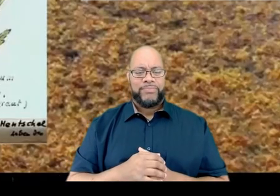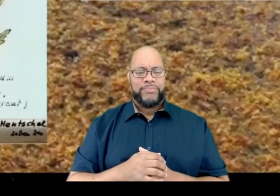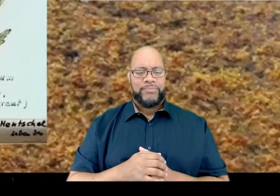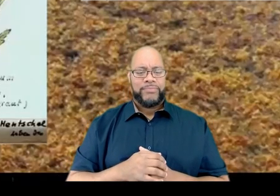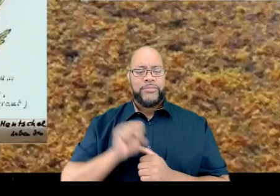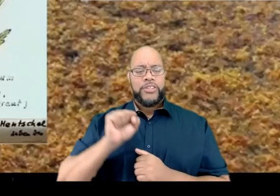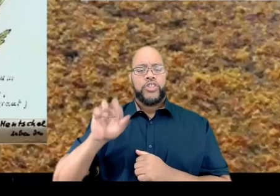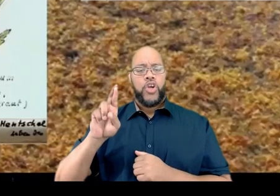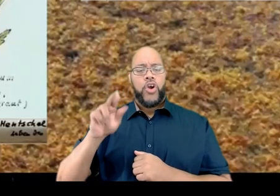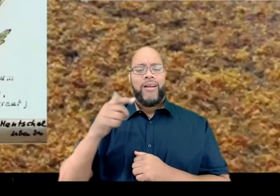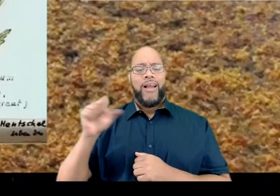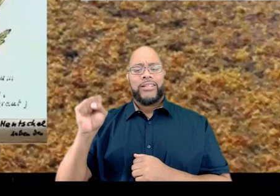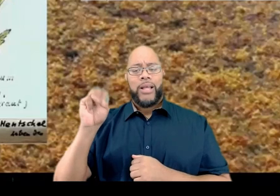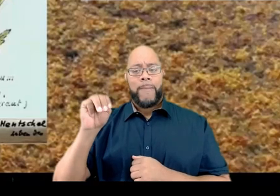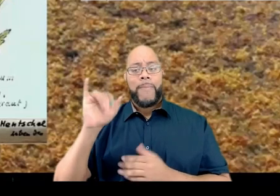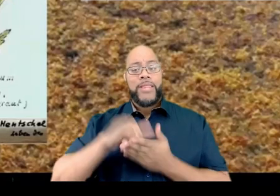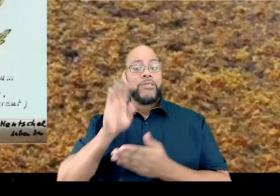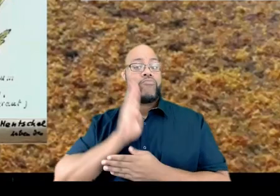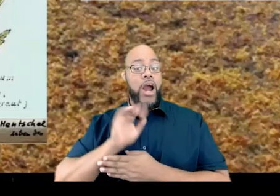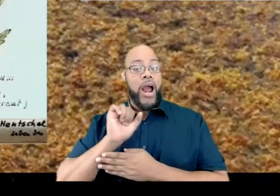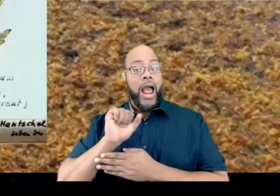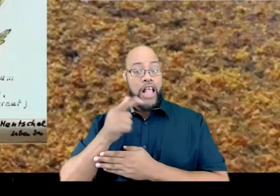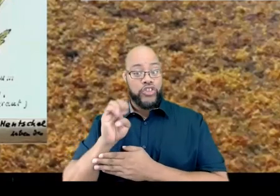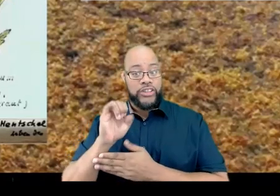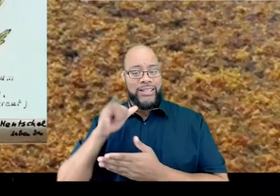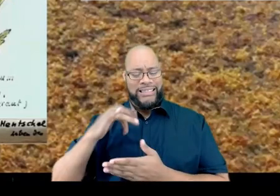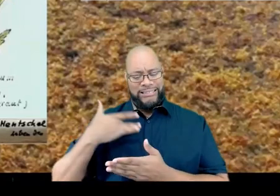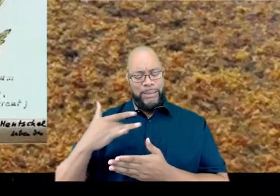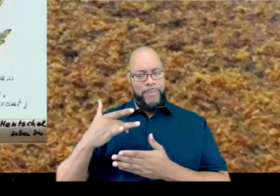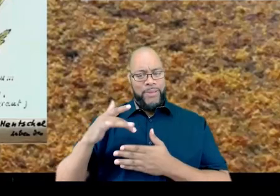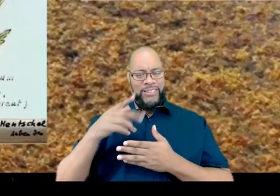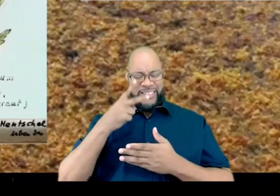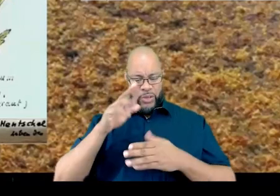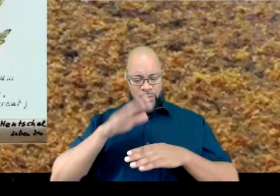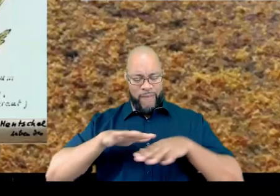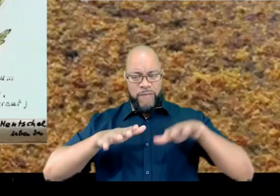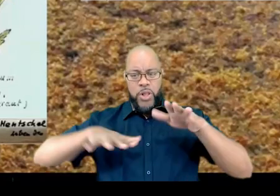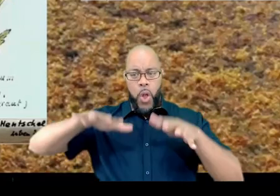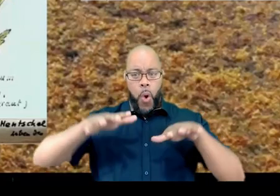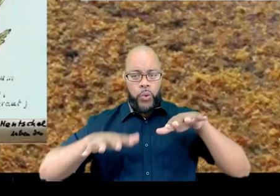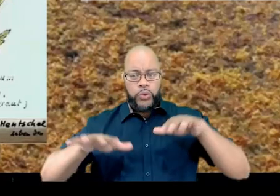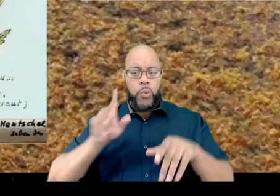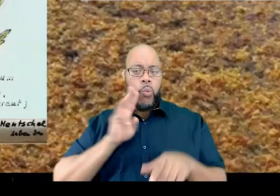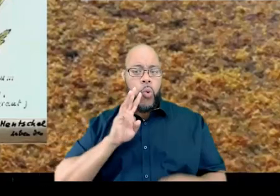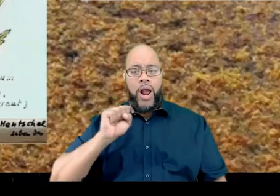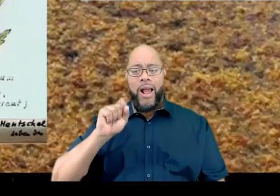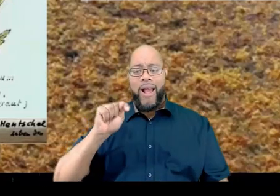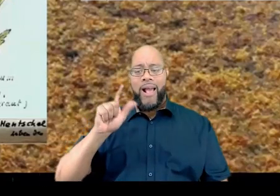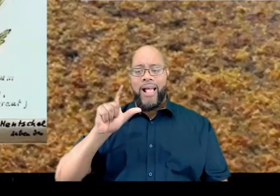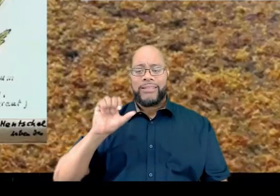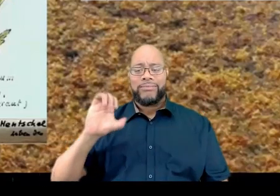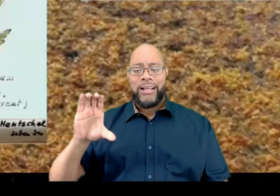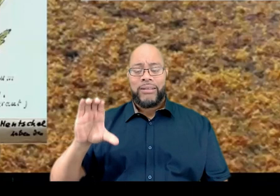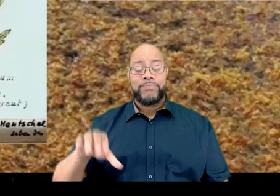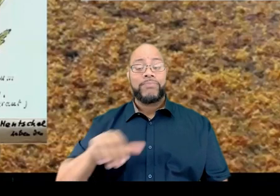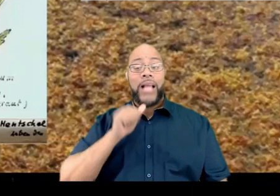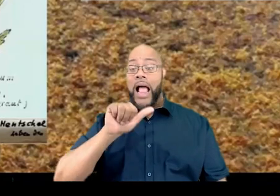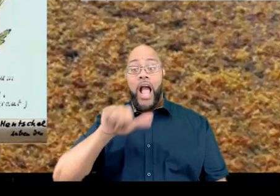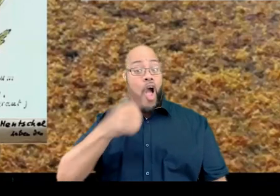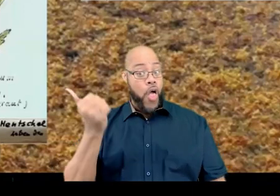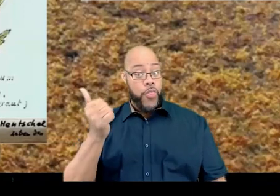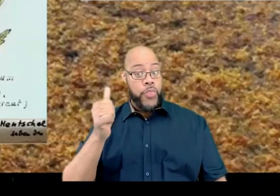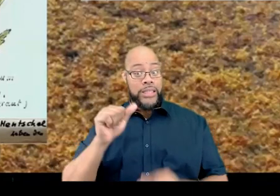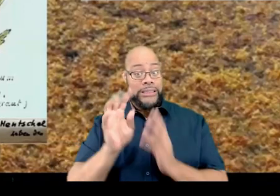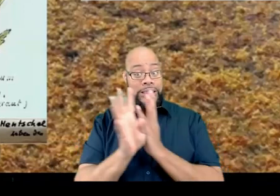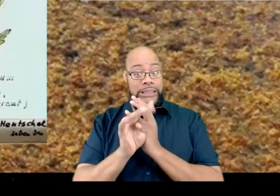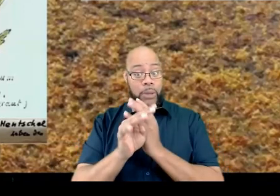Sargasm is a type of brown algae that typically floats on the surface of the Atlantic Ocean. Unlike other seaweeds that are anchored to the bottom